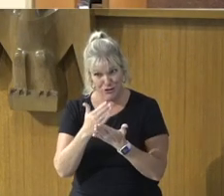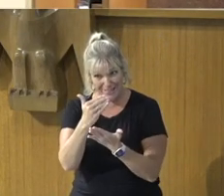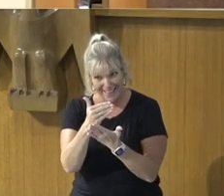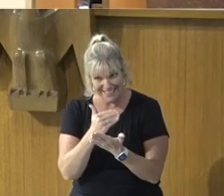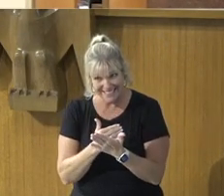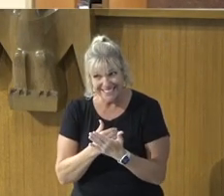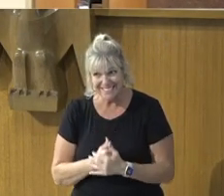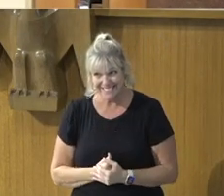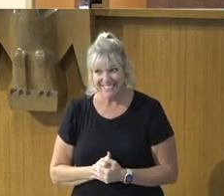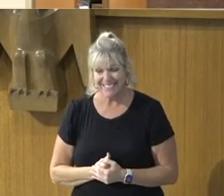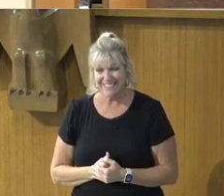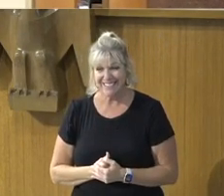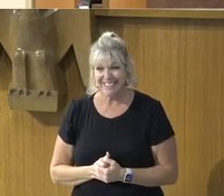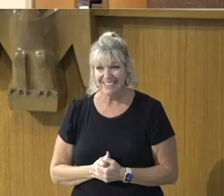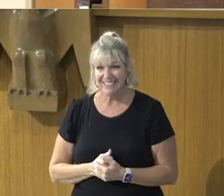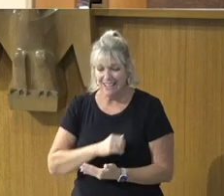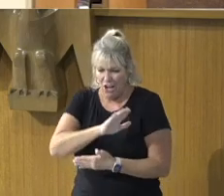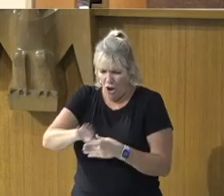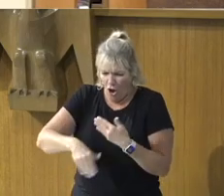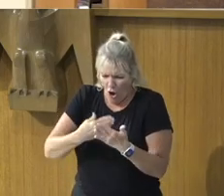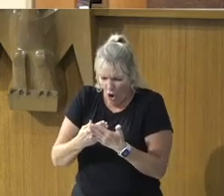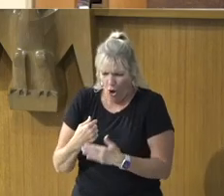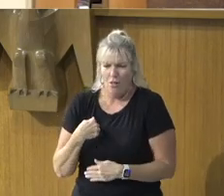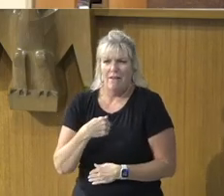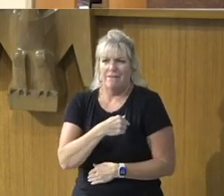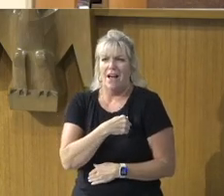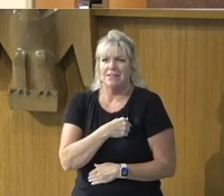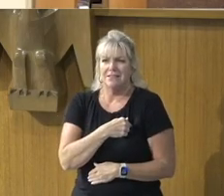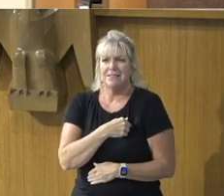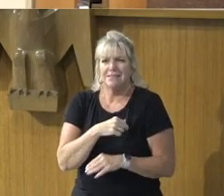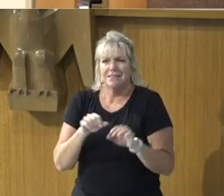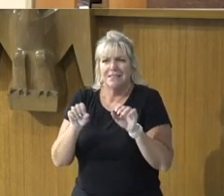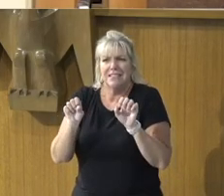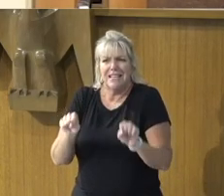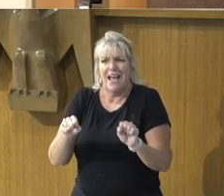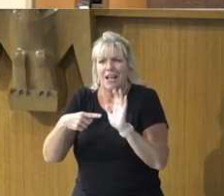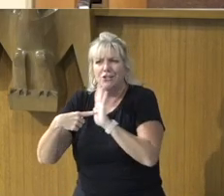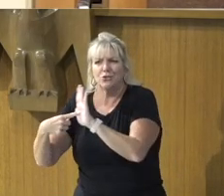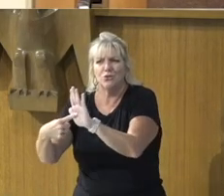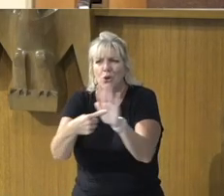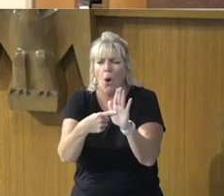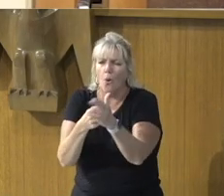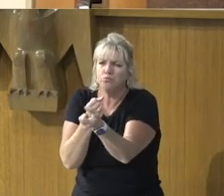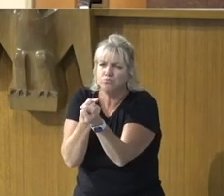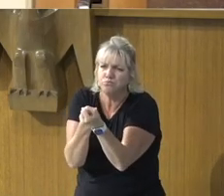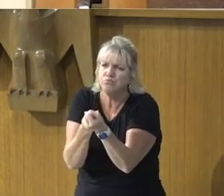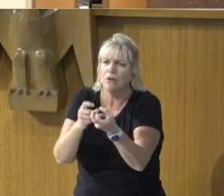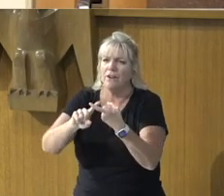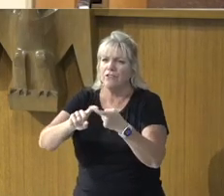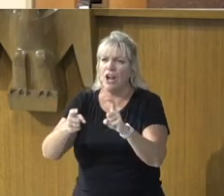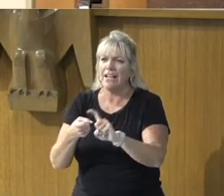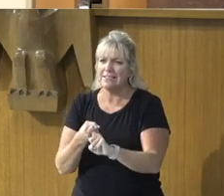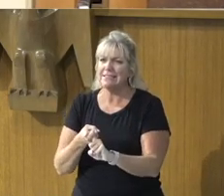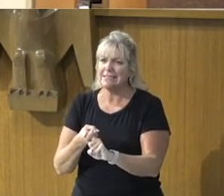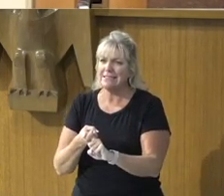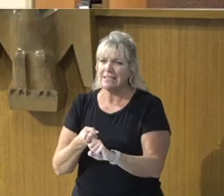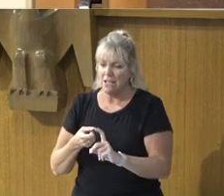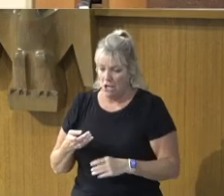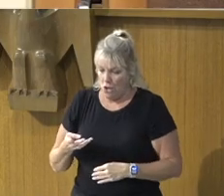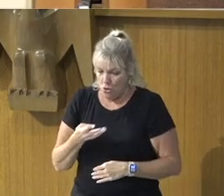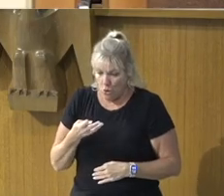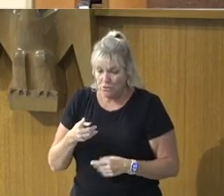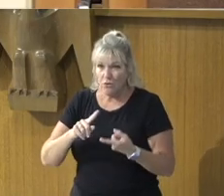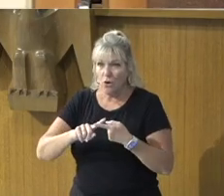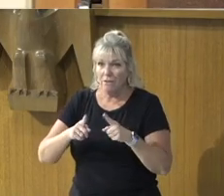Oh that all of us, Could have such, Be such friends, Friends who brought him, To the life, And